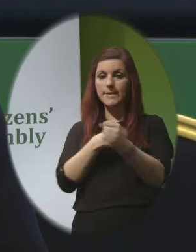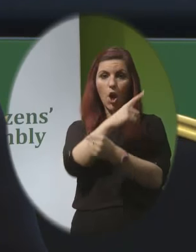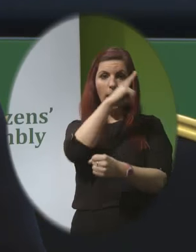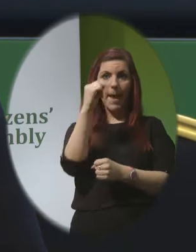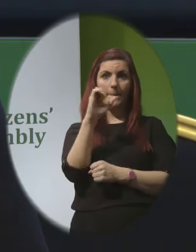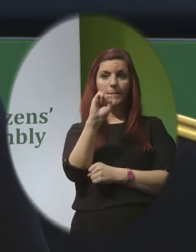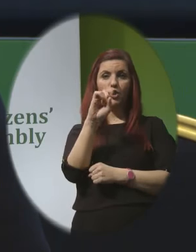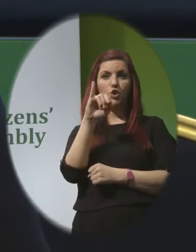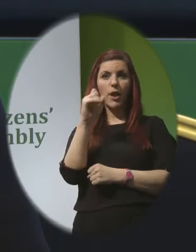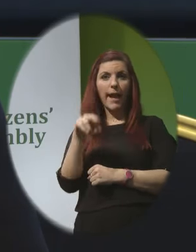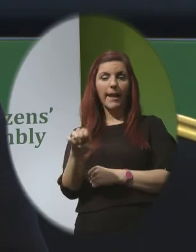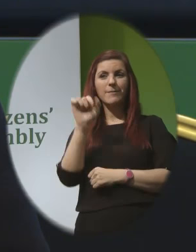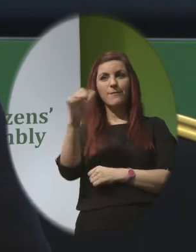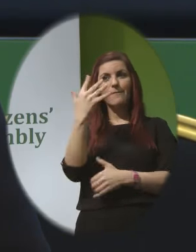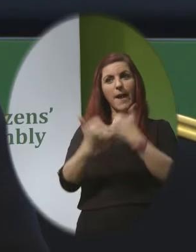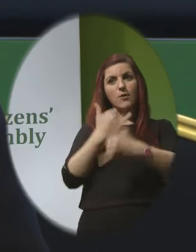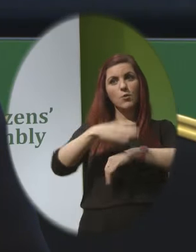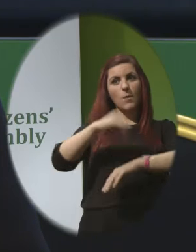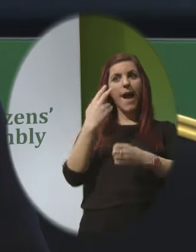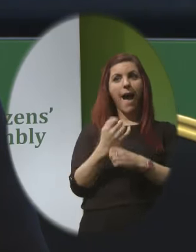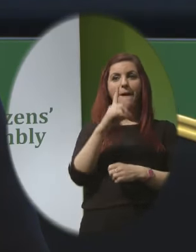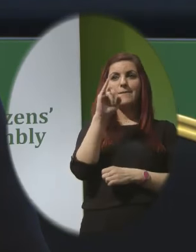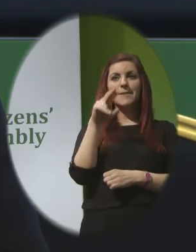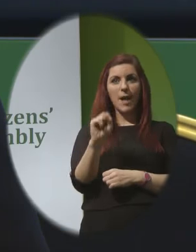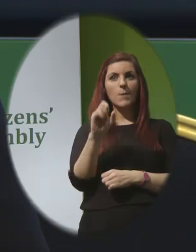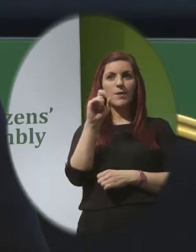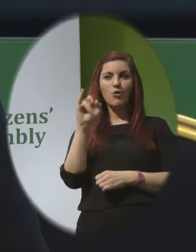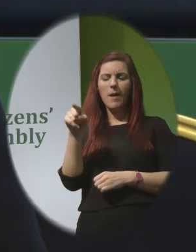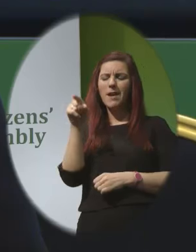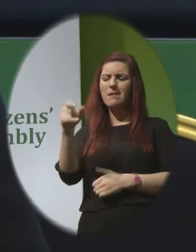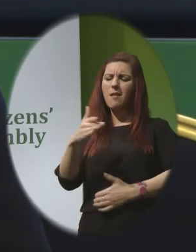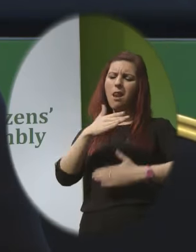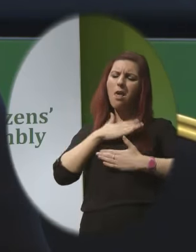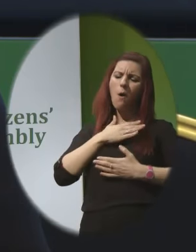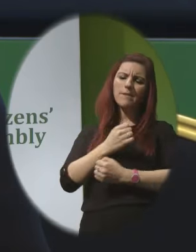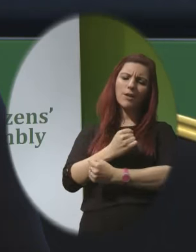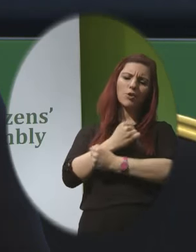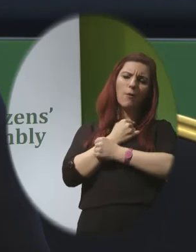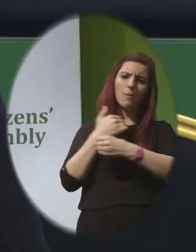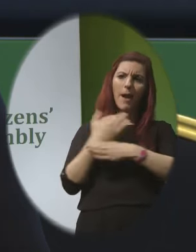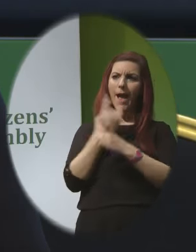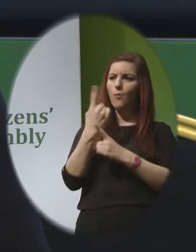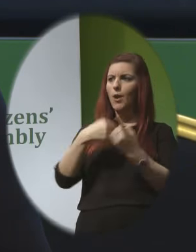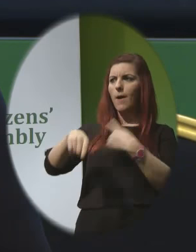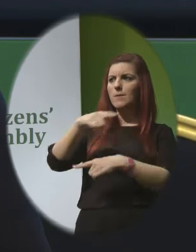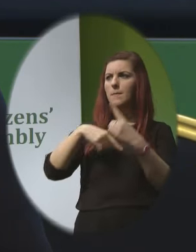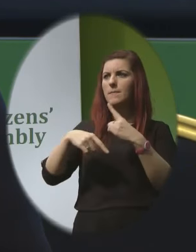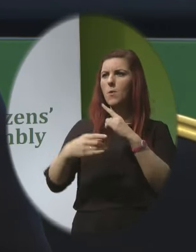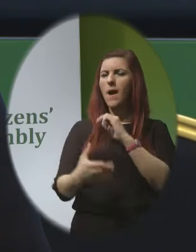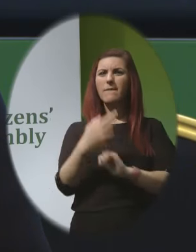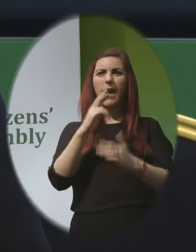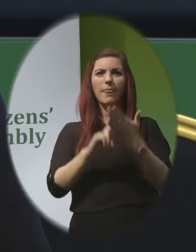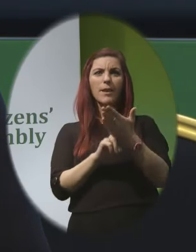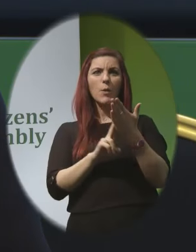old He has Down syndrome Shea is loved and cherished by everyone around him I find the use of pictures of